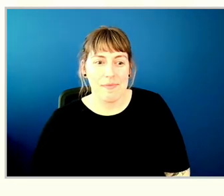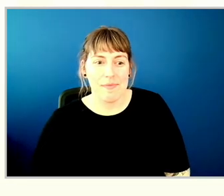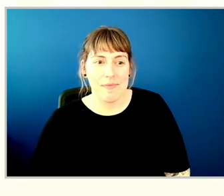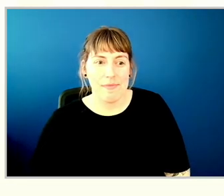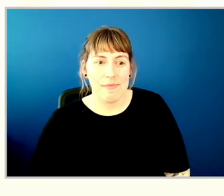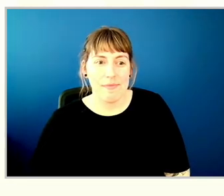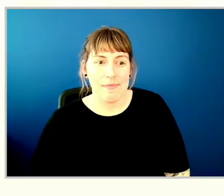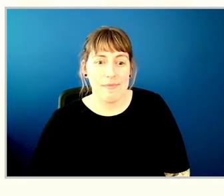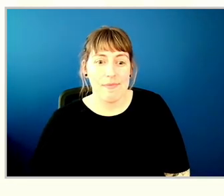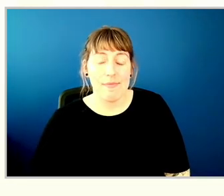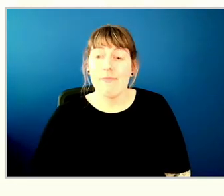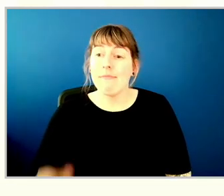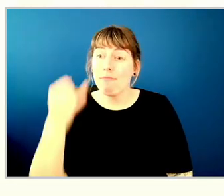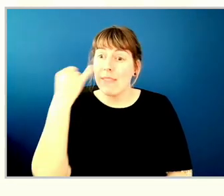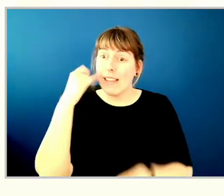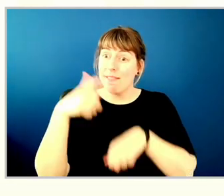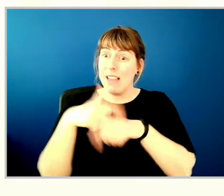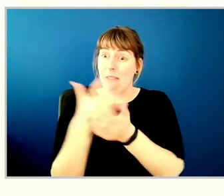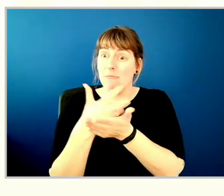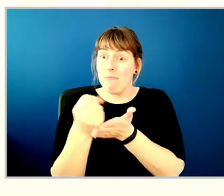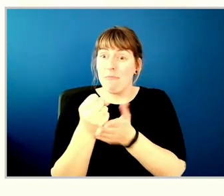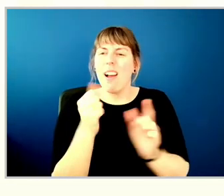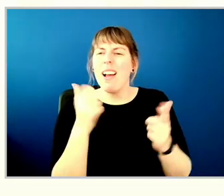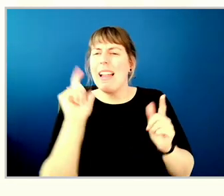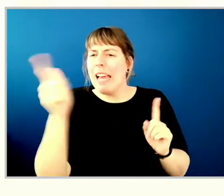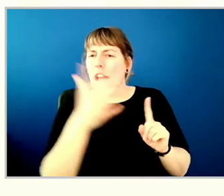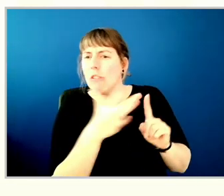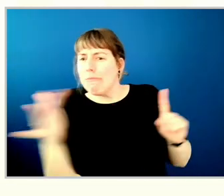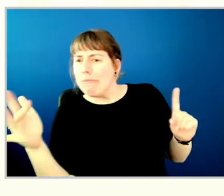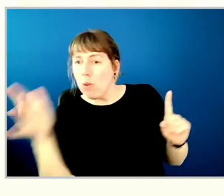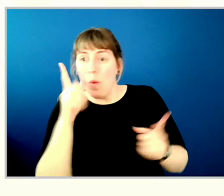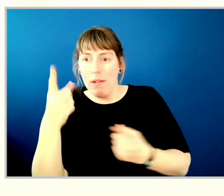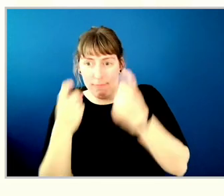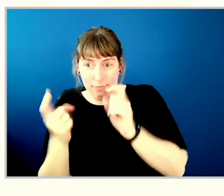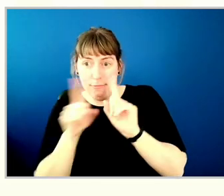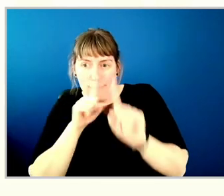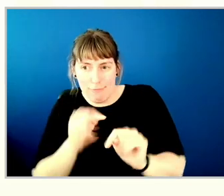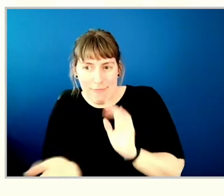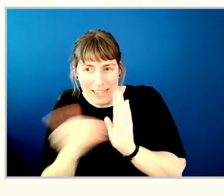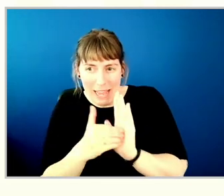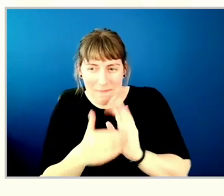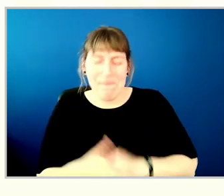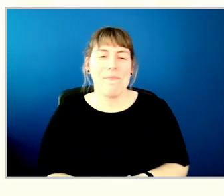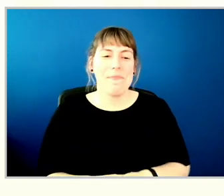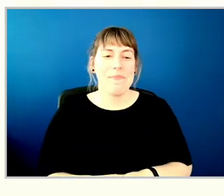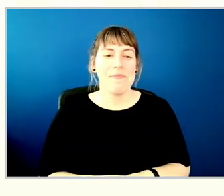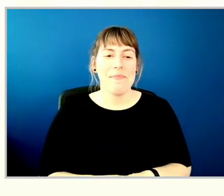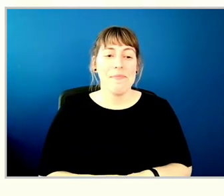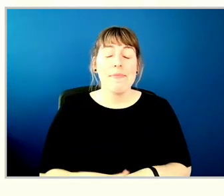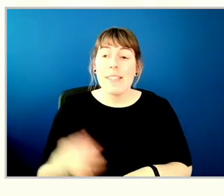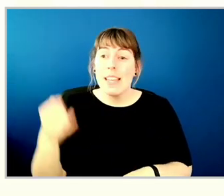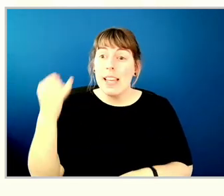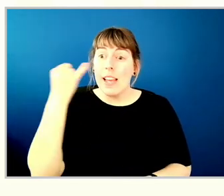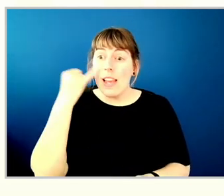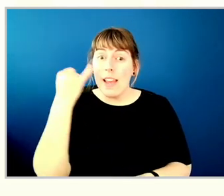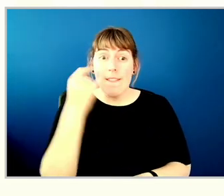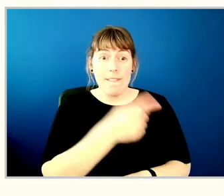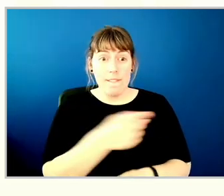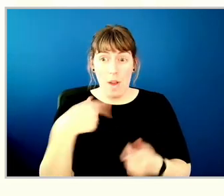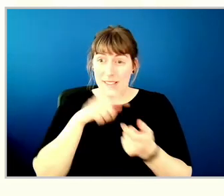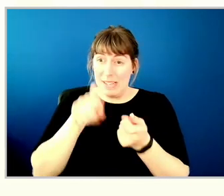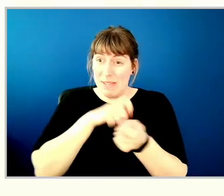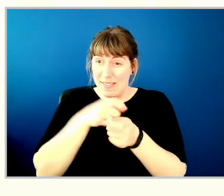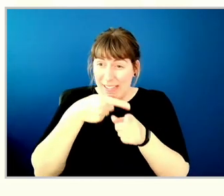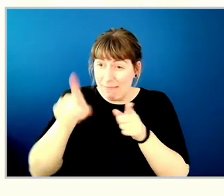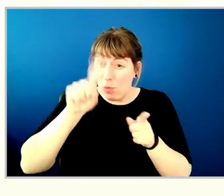tuned in. There will be another question period later this evening. As a reminder, if you have a specific question related to your own financial